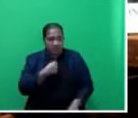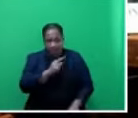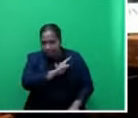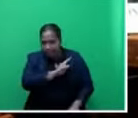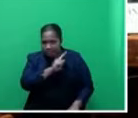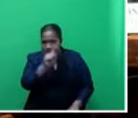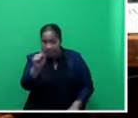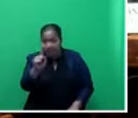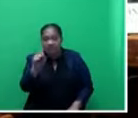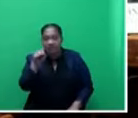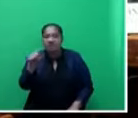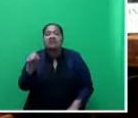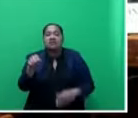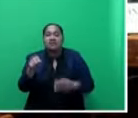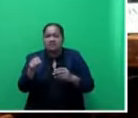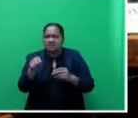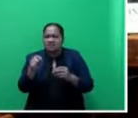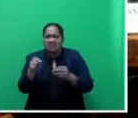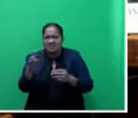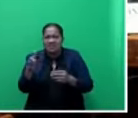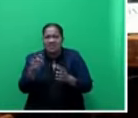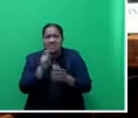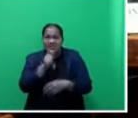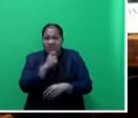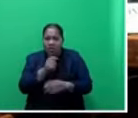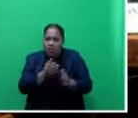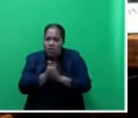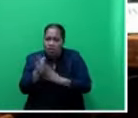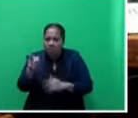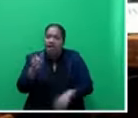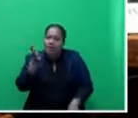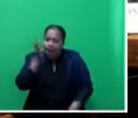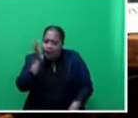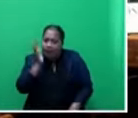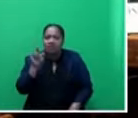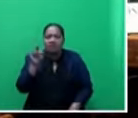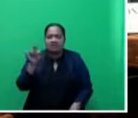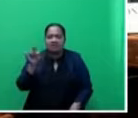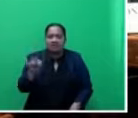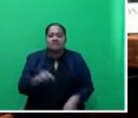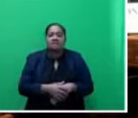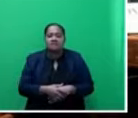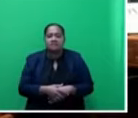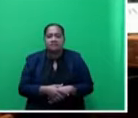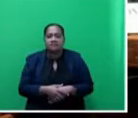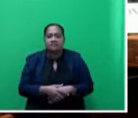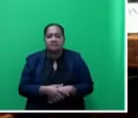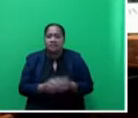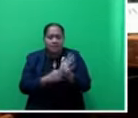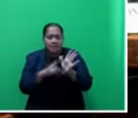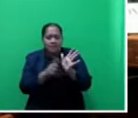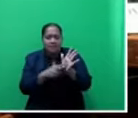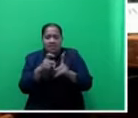go to that mandir in Tabeuni and apologise to the mandir committee, Mr.